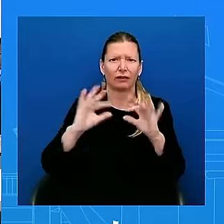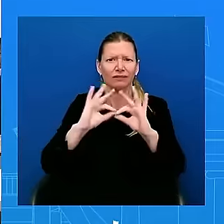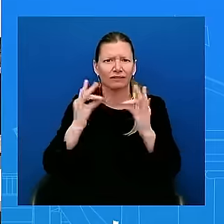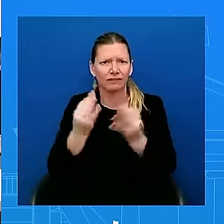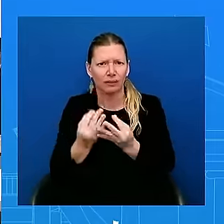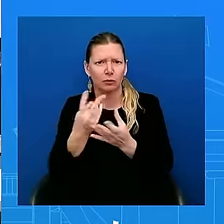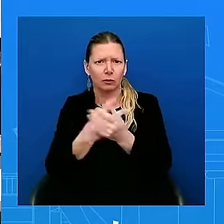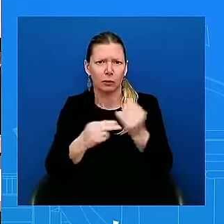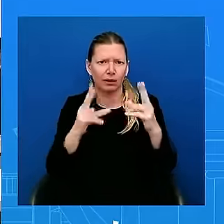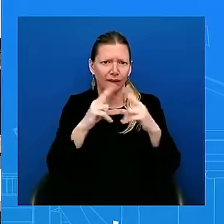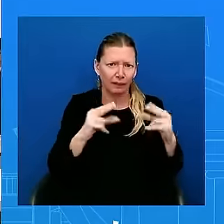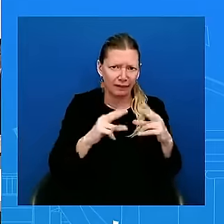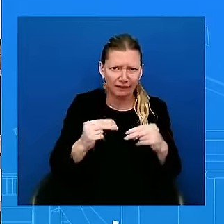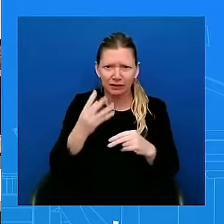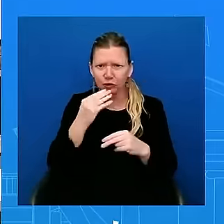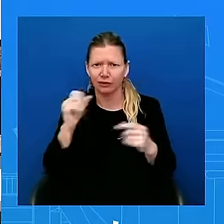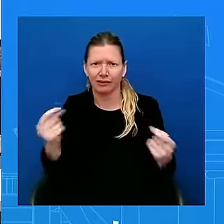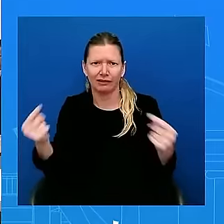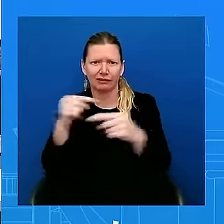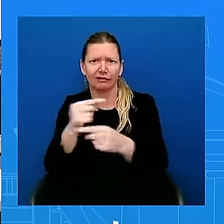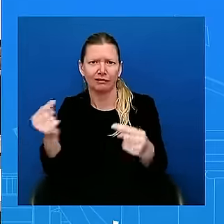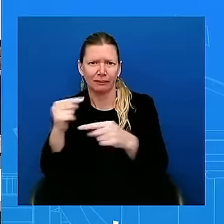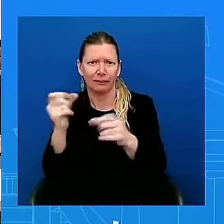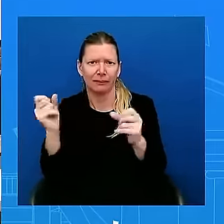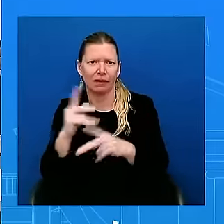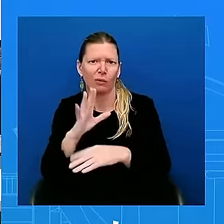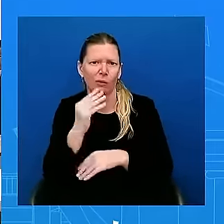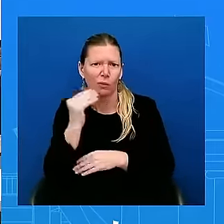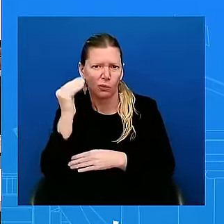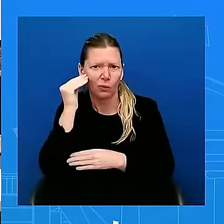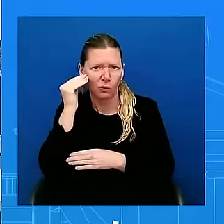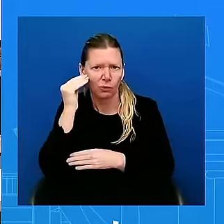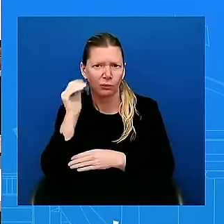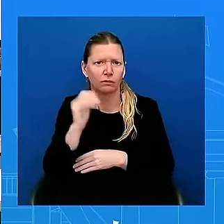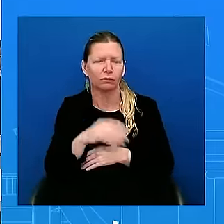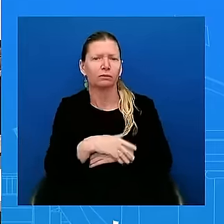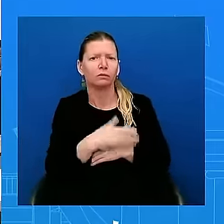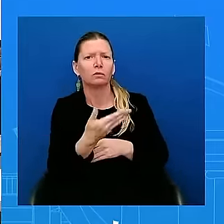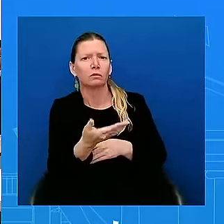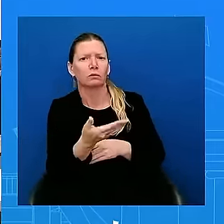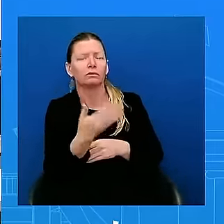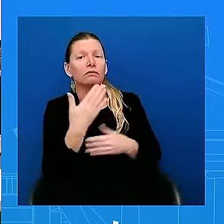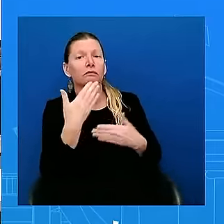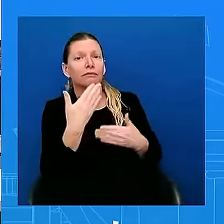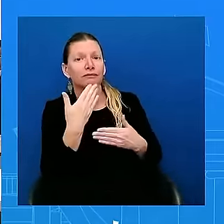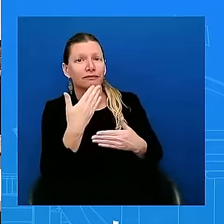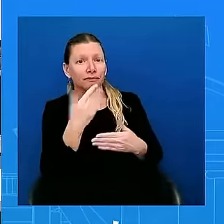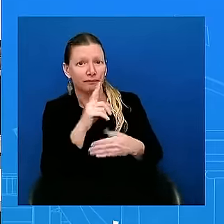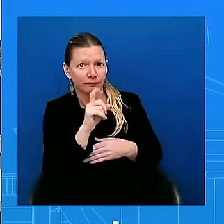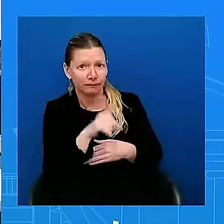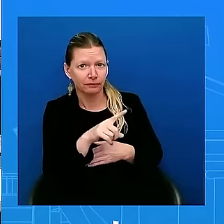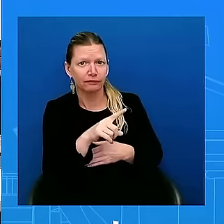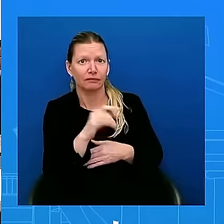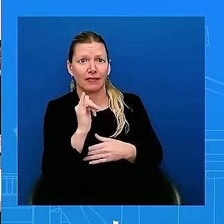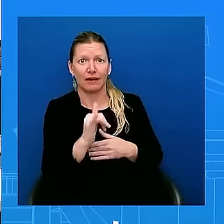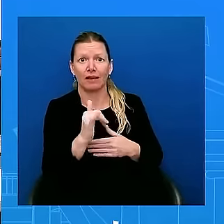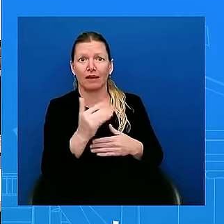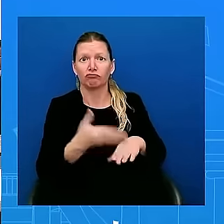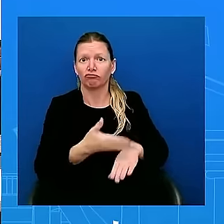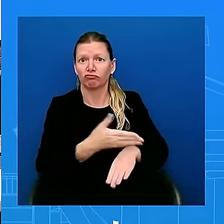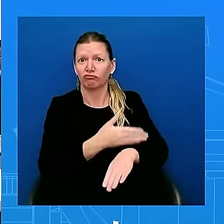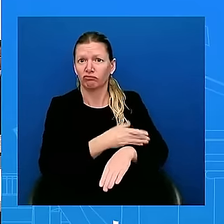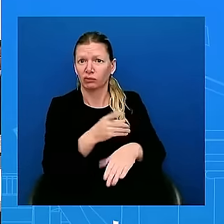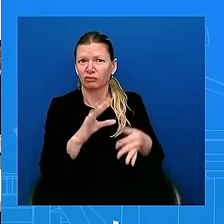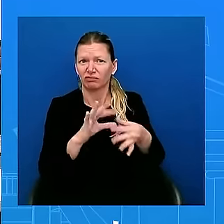The progress that you cite as it relates to sort of the phase one hostage and ceasefire deal, does that signal that there has also been